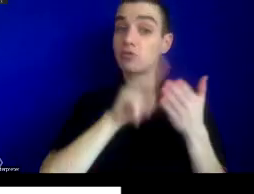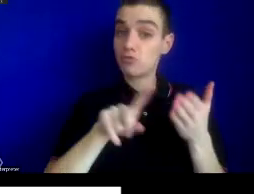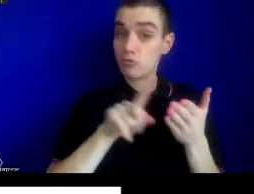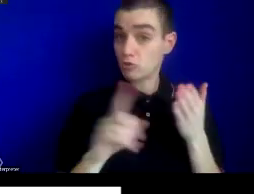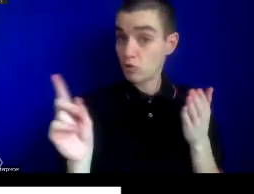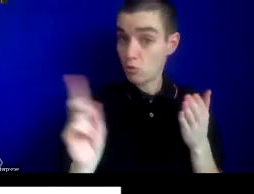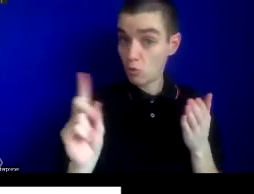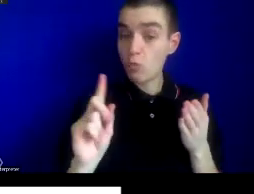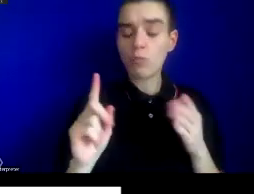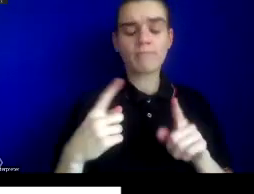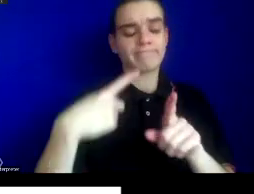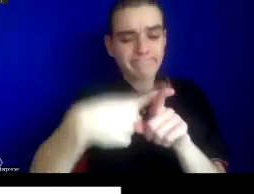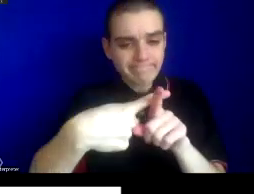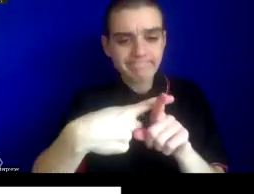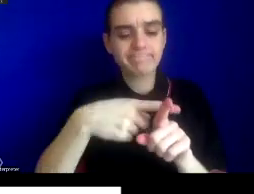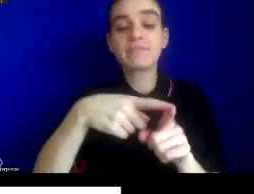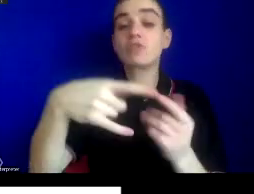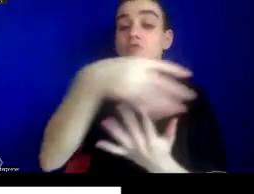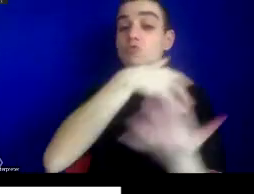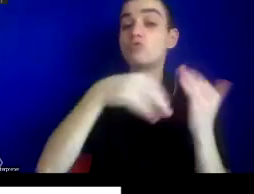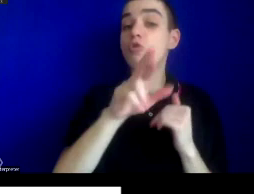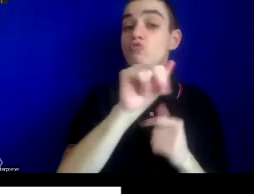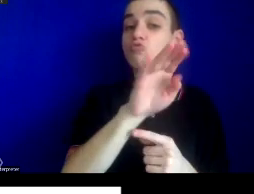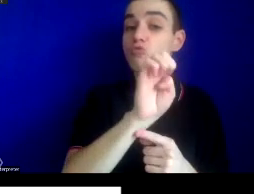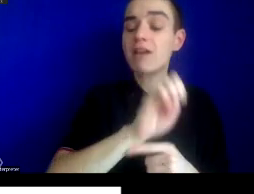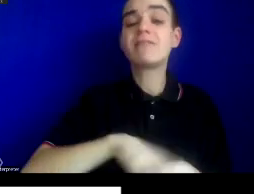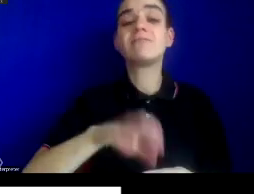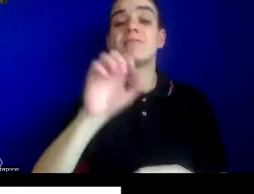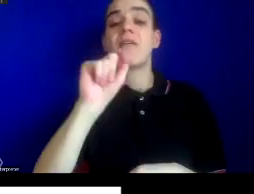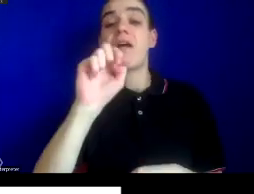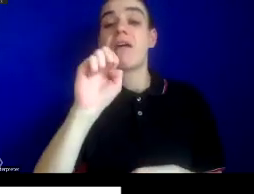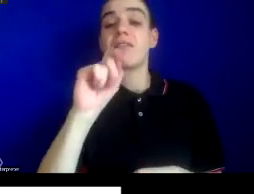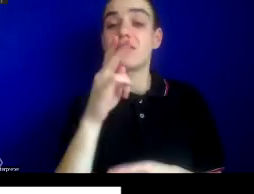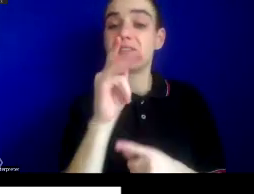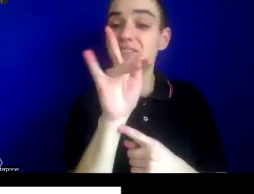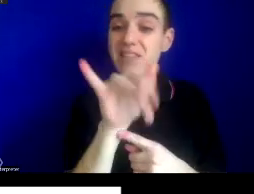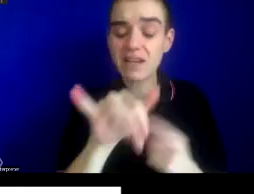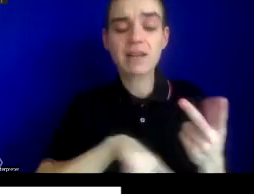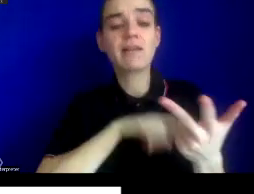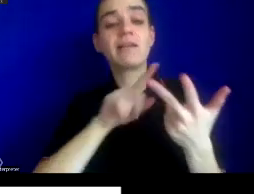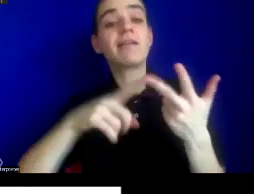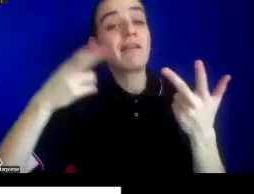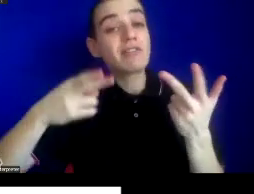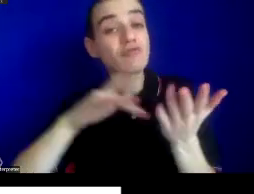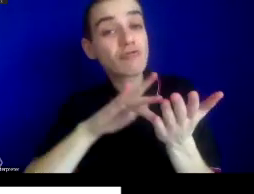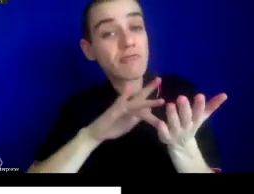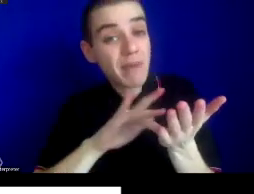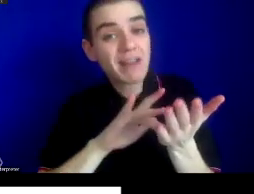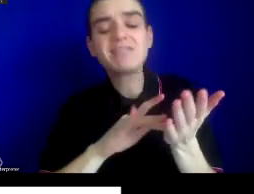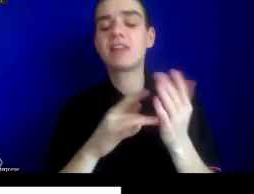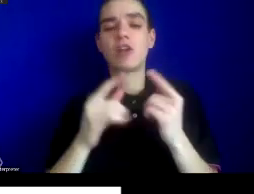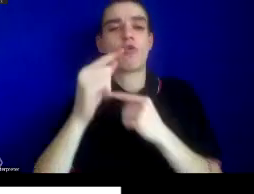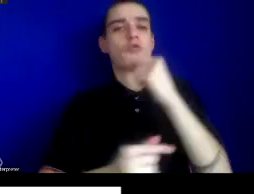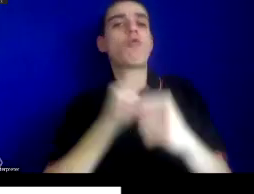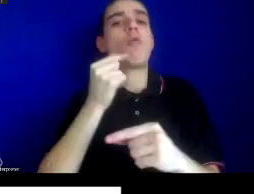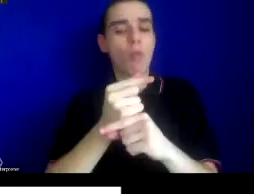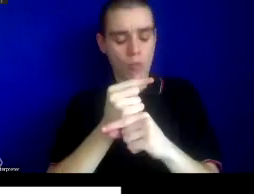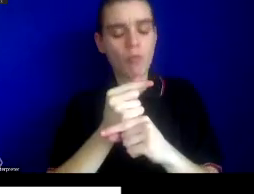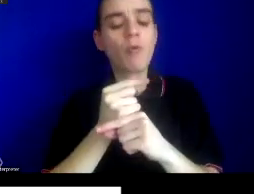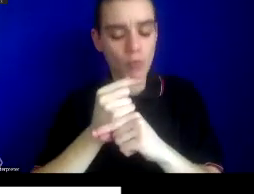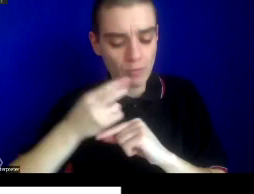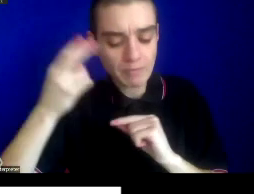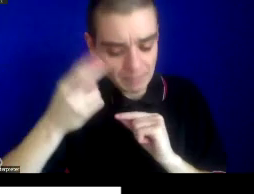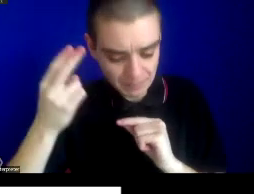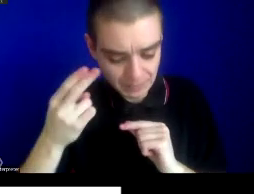the intersections of the sociology of race and ethnicity, history of medicine, and global historical sociology. His